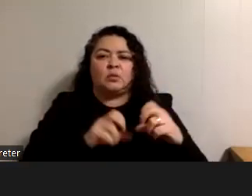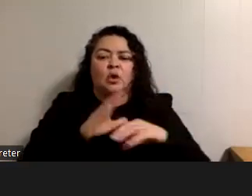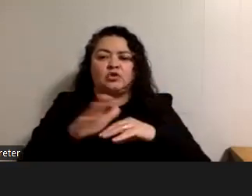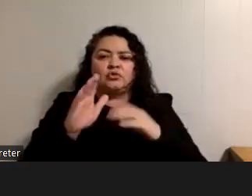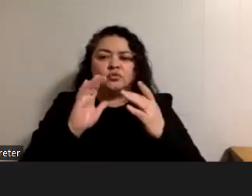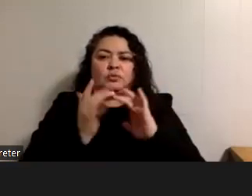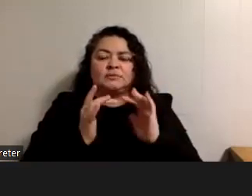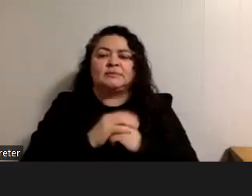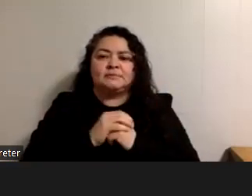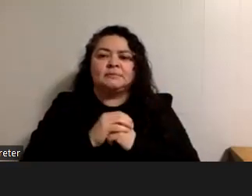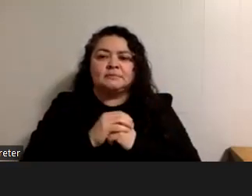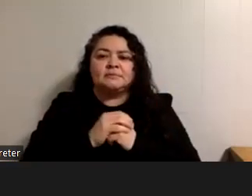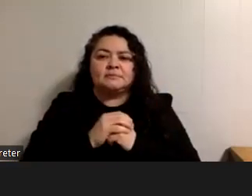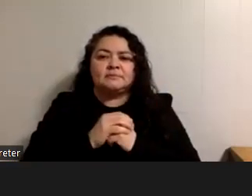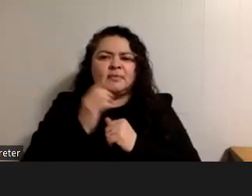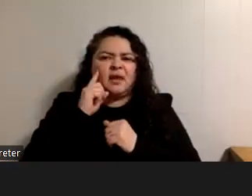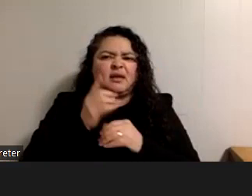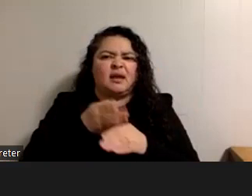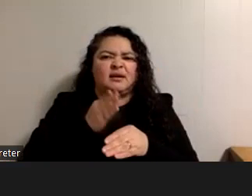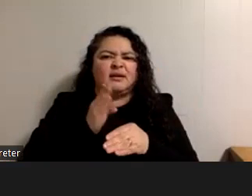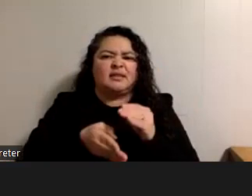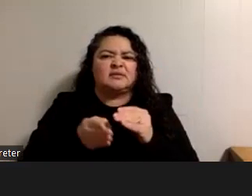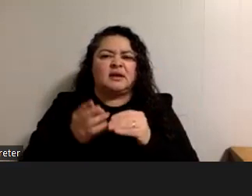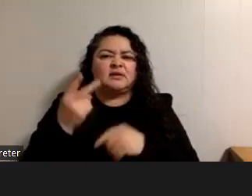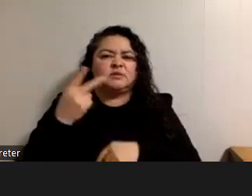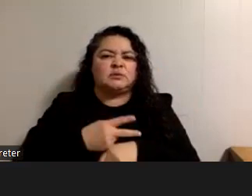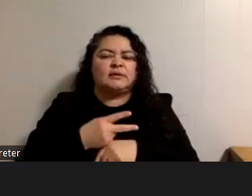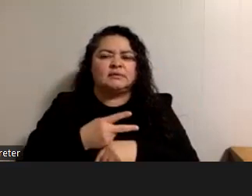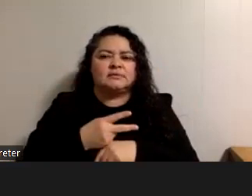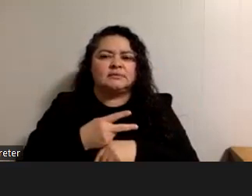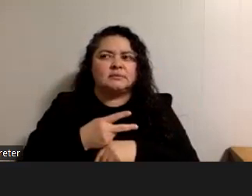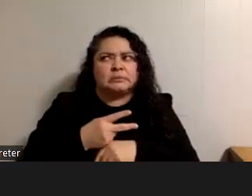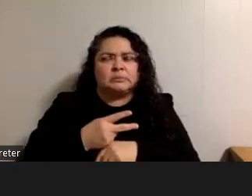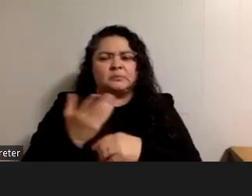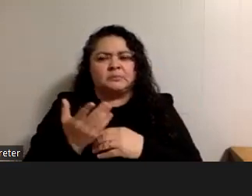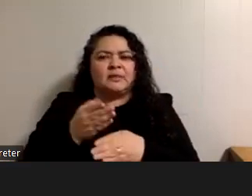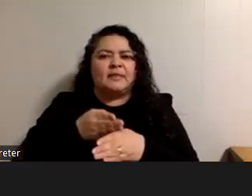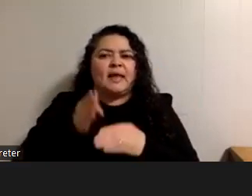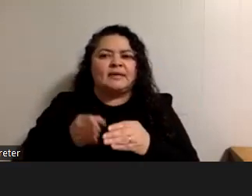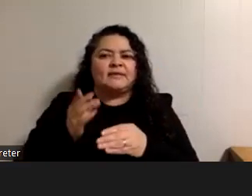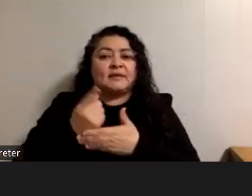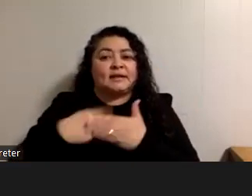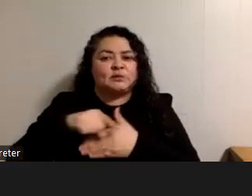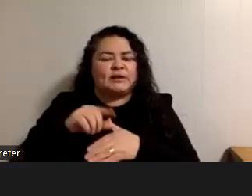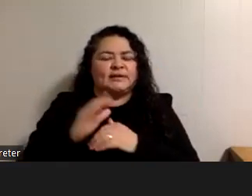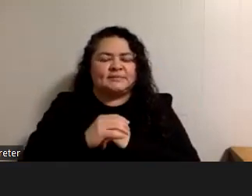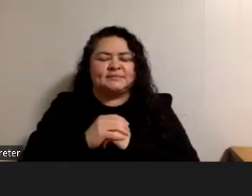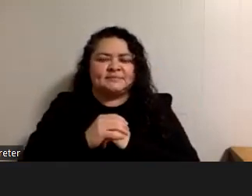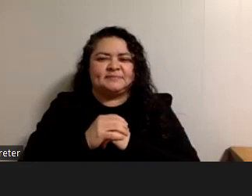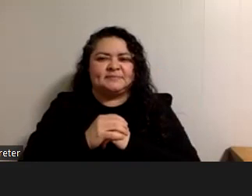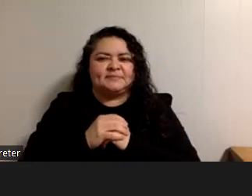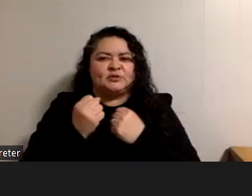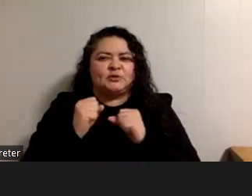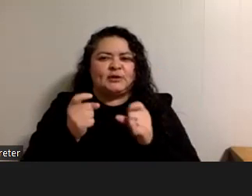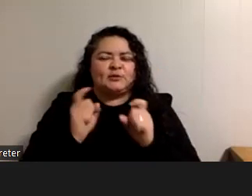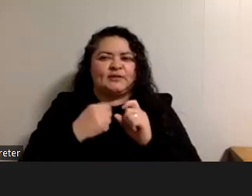i think i can get that done in the next couple of days or okay let's say by the end of next week i'm trying to